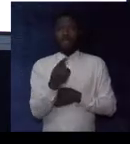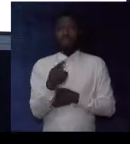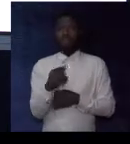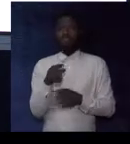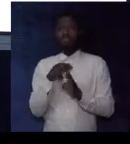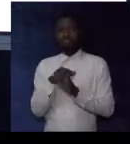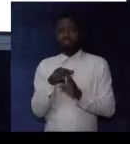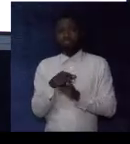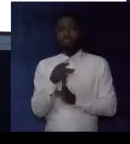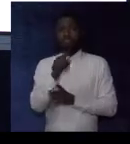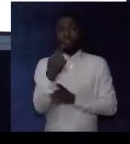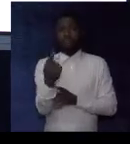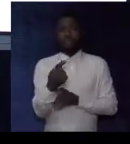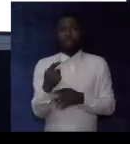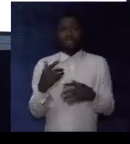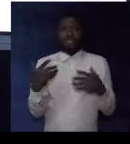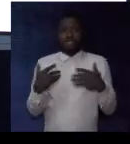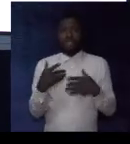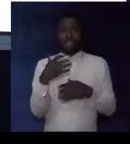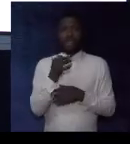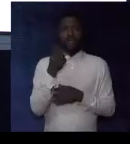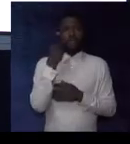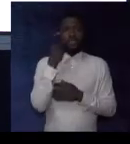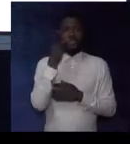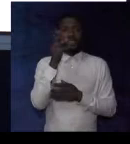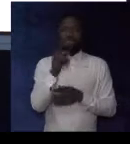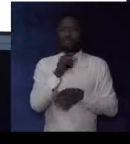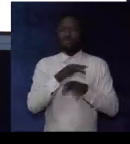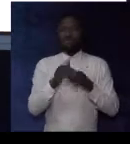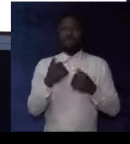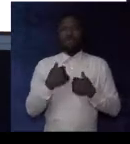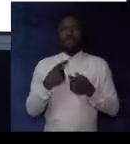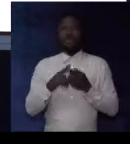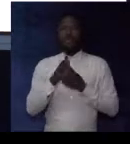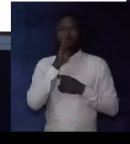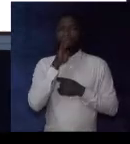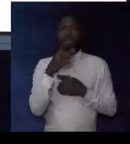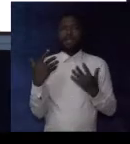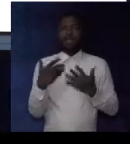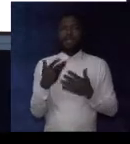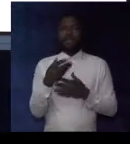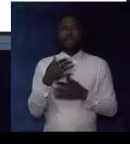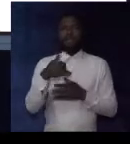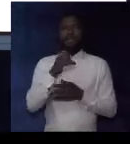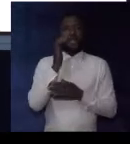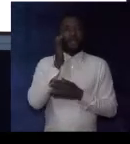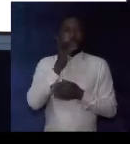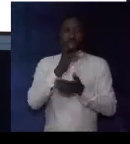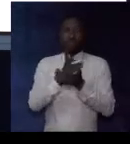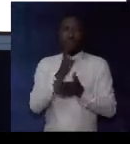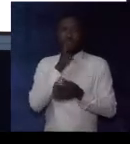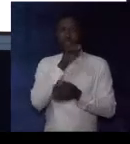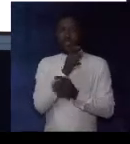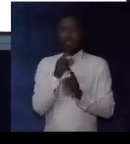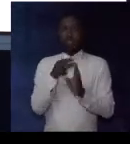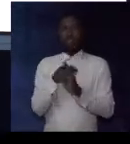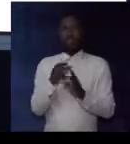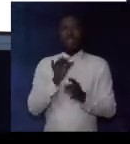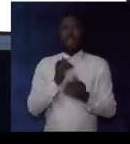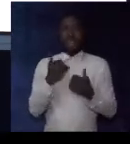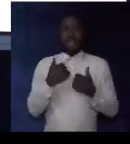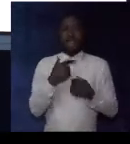intimidates you? Are you always scared of seeing him? You don't have to be afraid. You will stop being a bully.